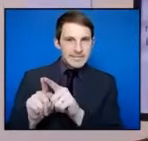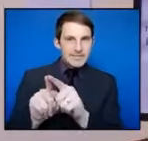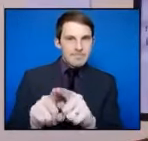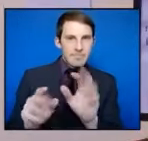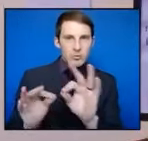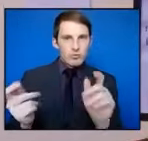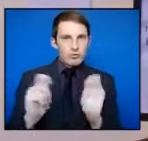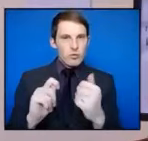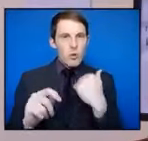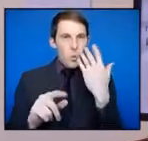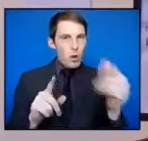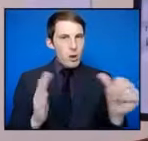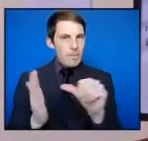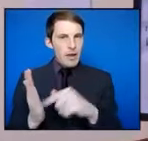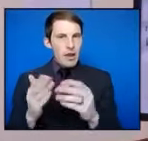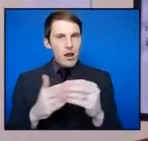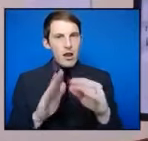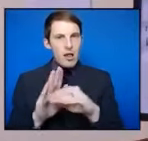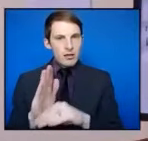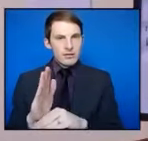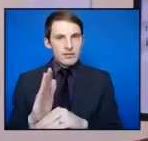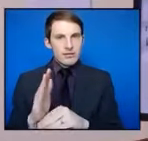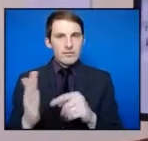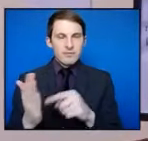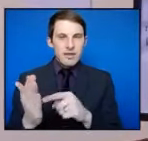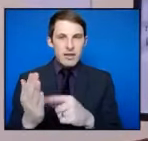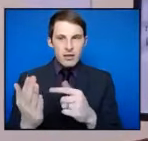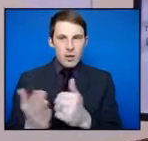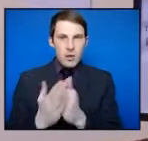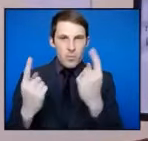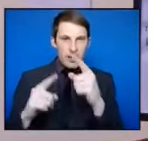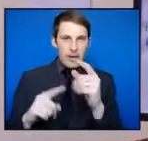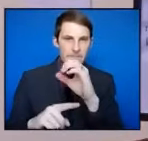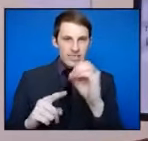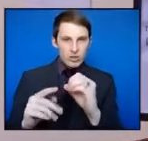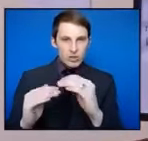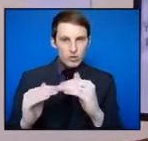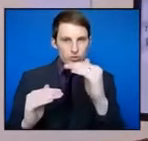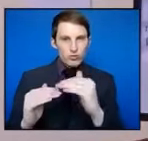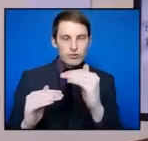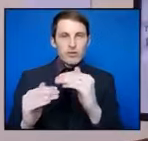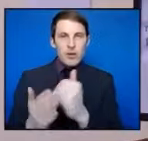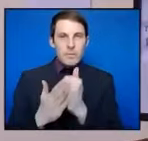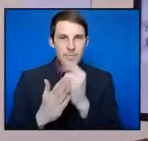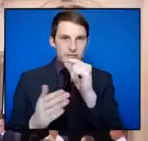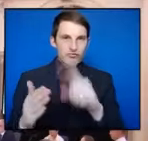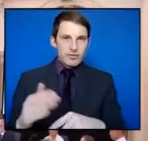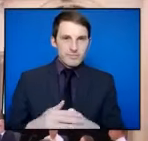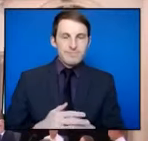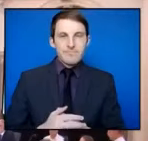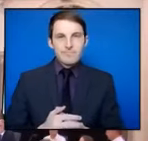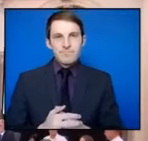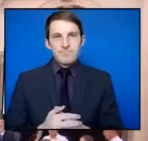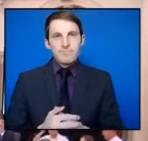the guidelines because they've served us in good stead in terms of that percentage we can actually charge for those fines. More broadly,